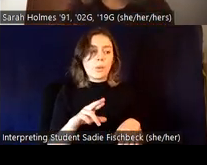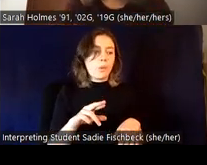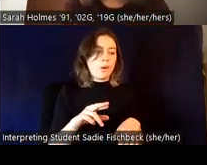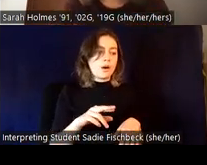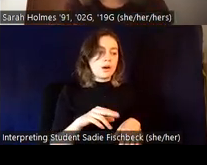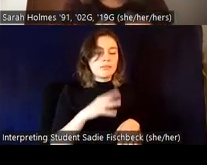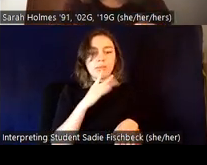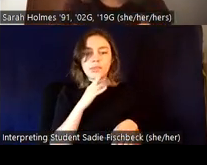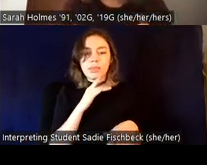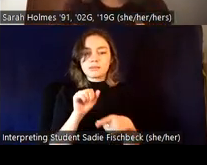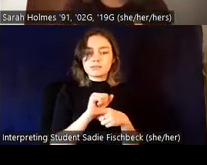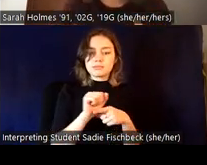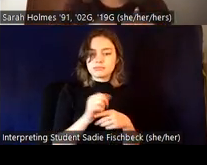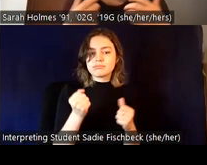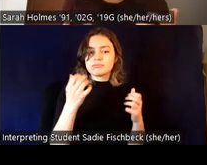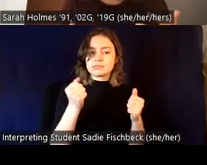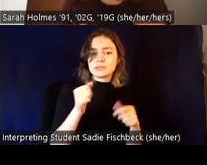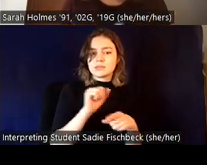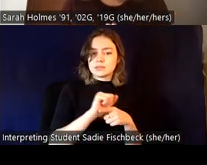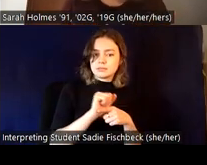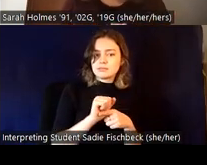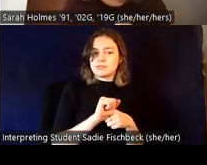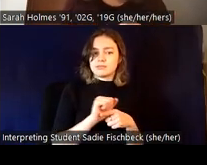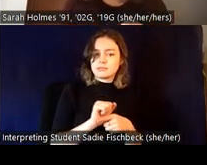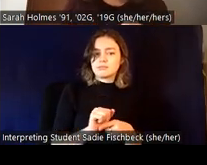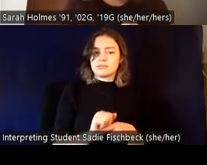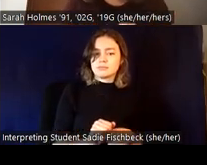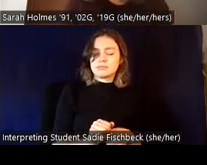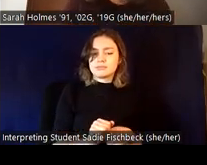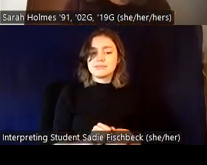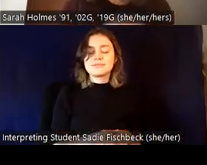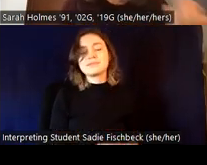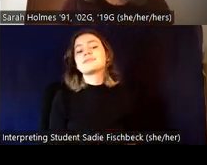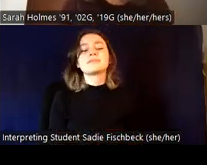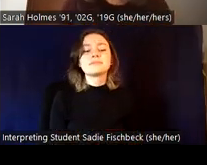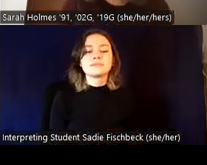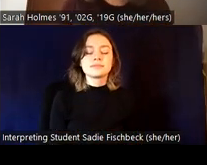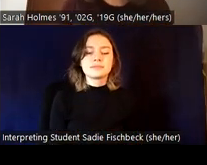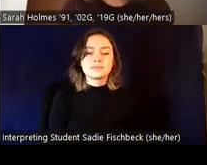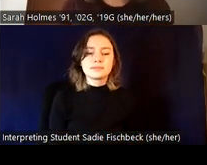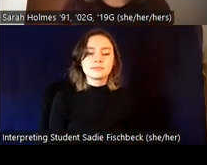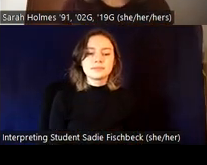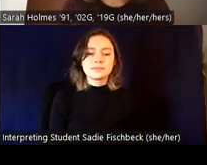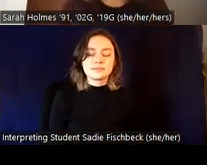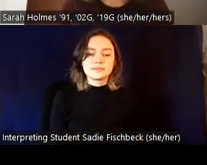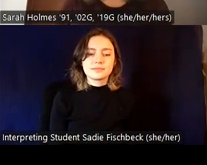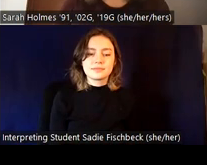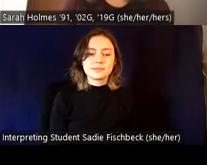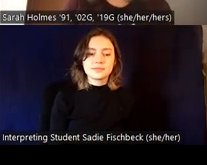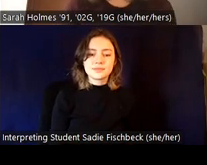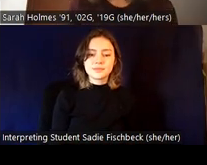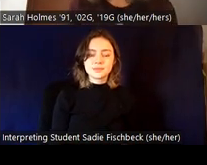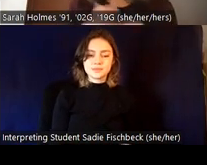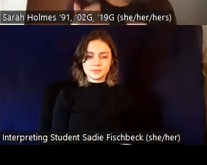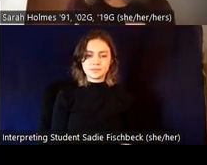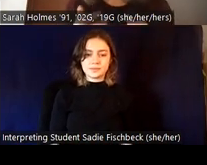loud. Um, these are great ways to sort of get used to using pronouns in a different way. Another exciting thing about pronouns that is important to